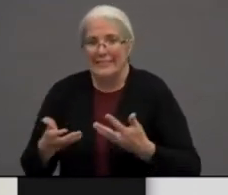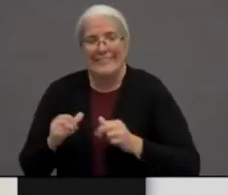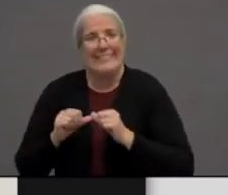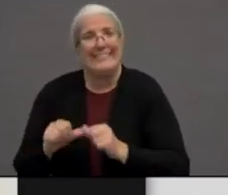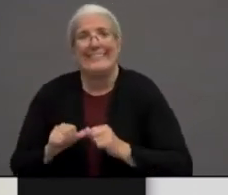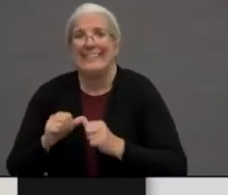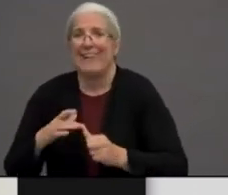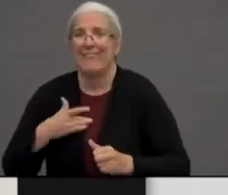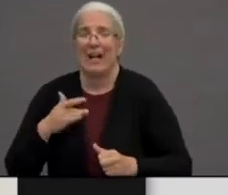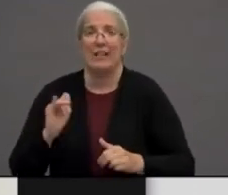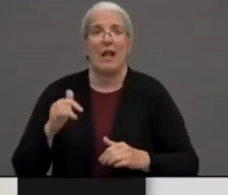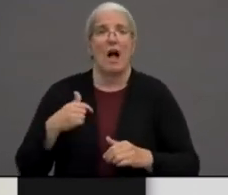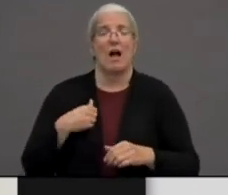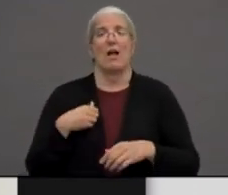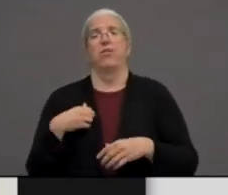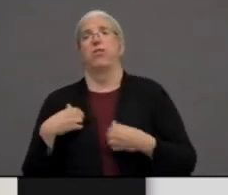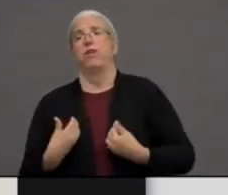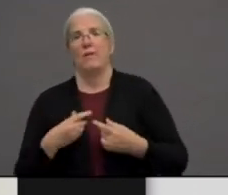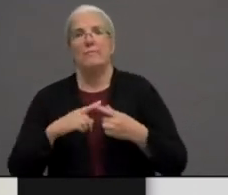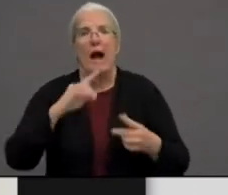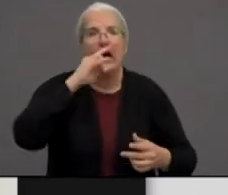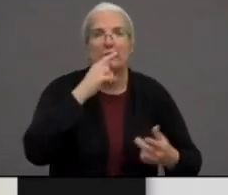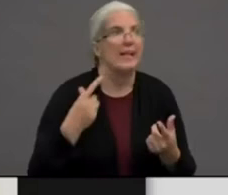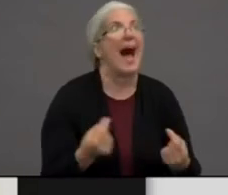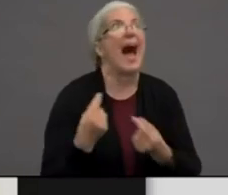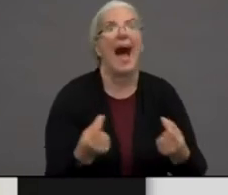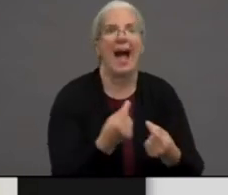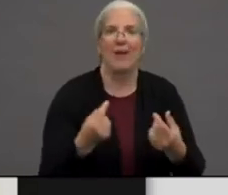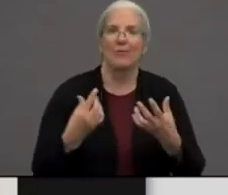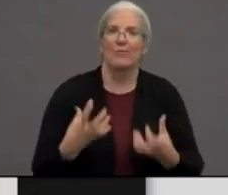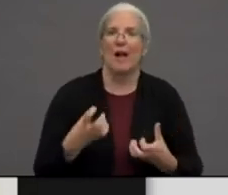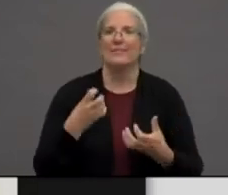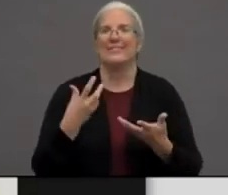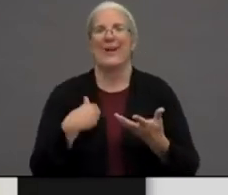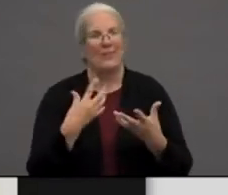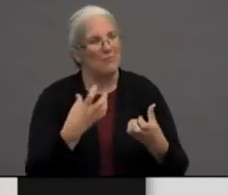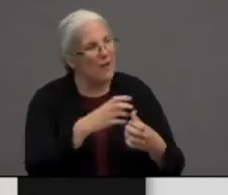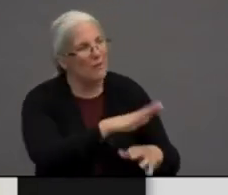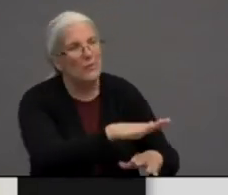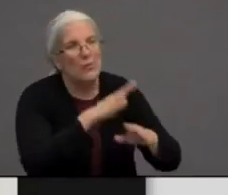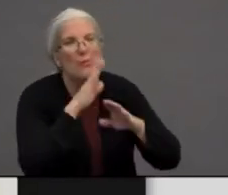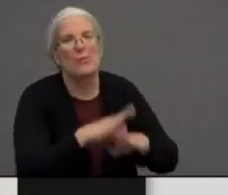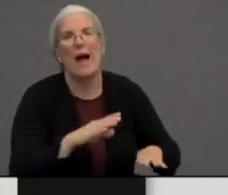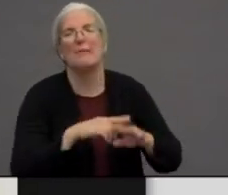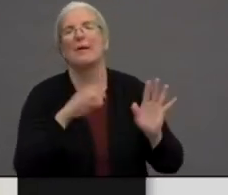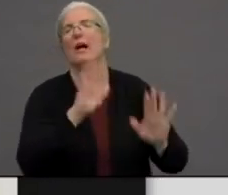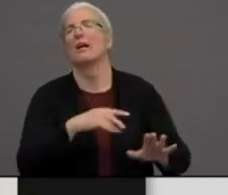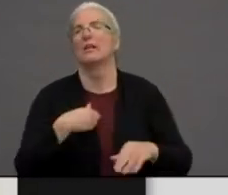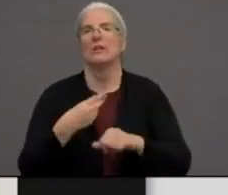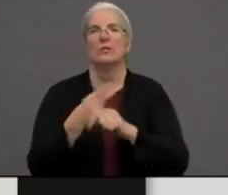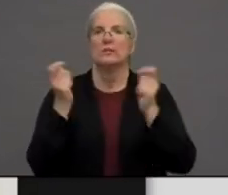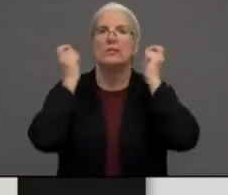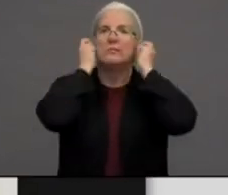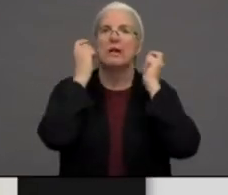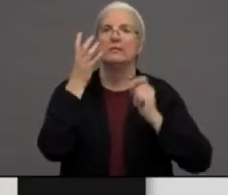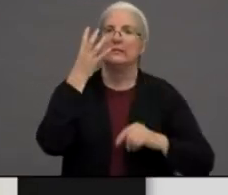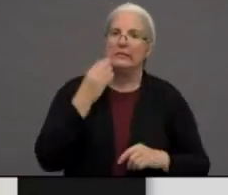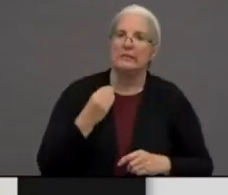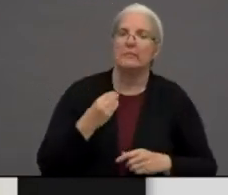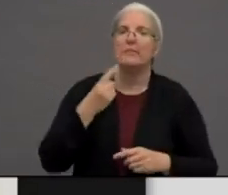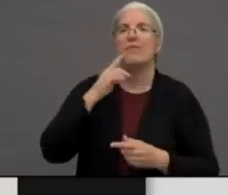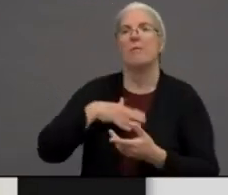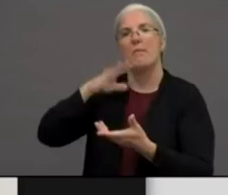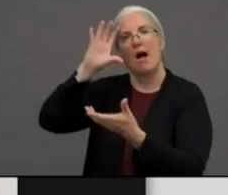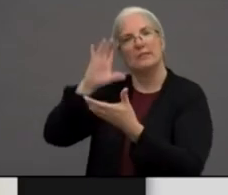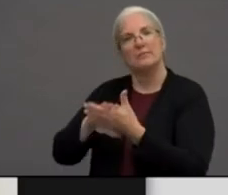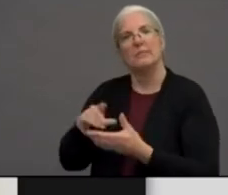go to sleep and I like it quiet. So I've learned to sleep with earplugs for my husband. Life didn't really change for him because he's